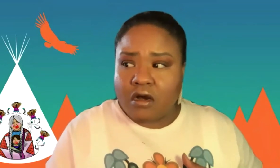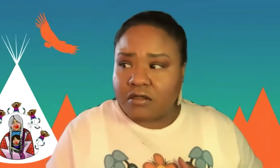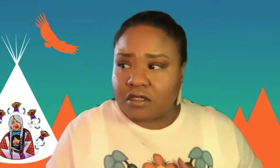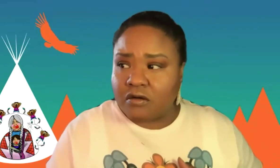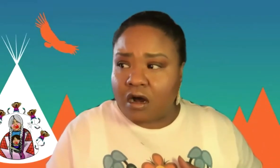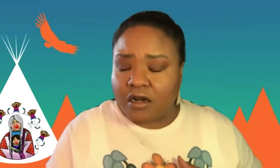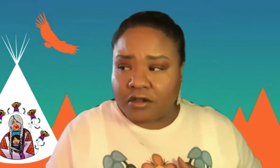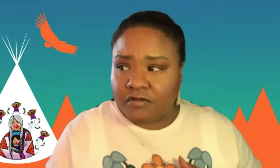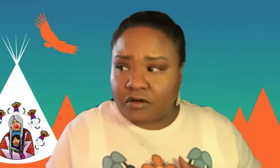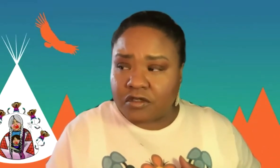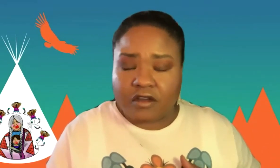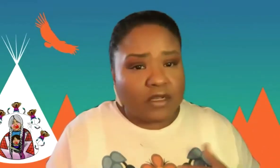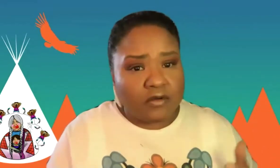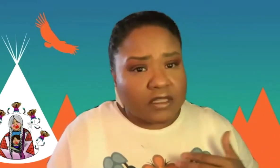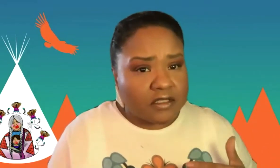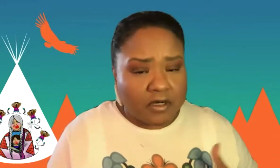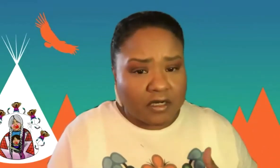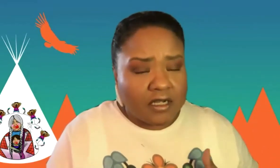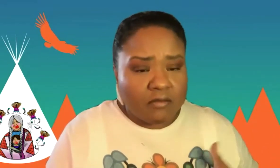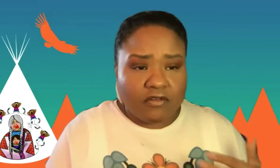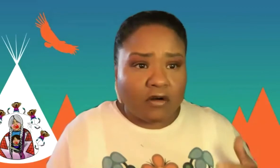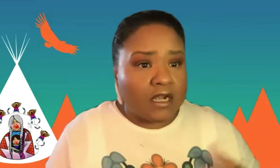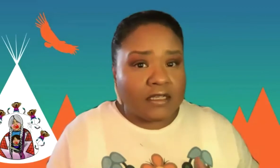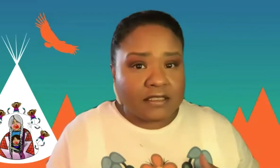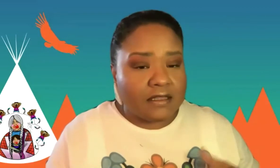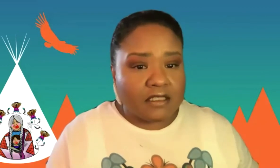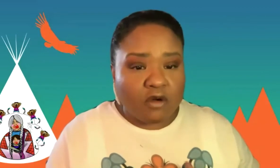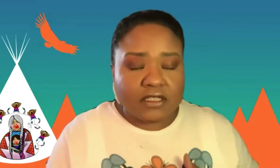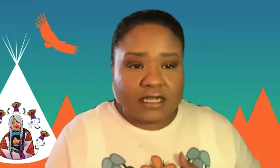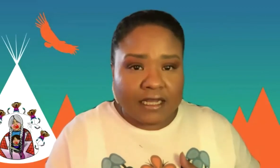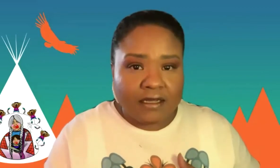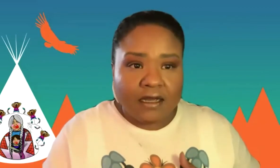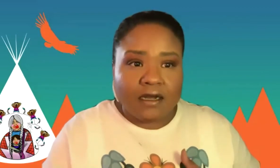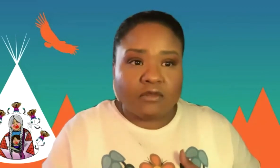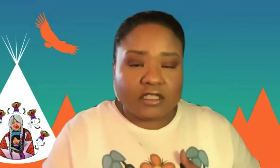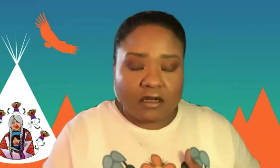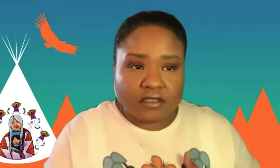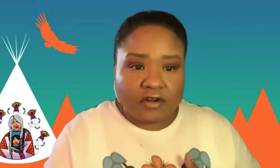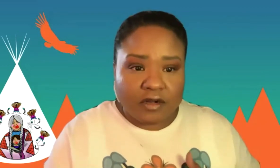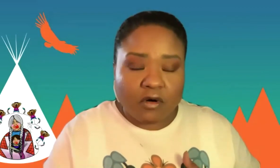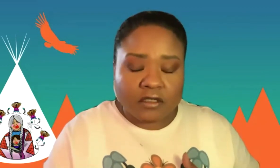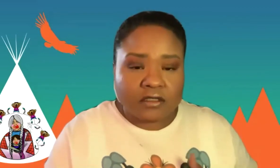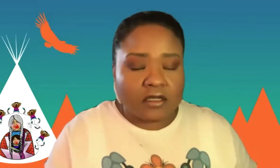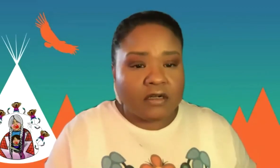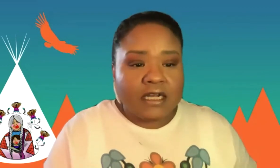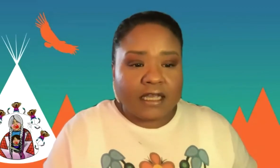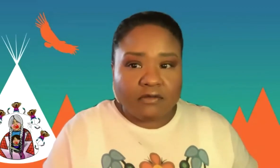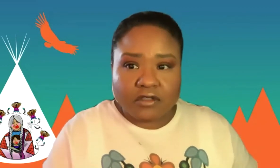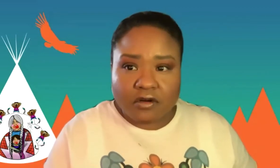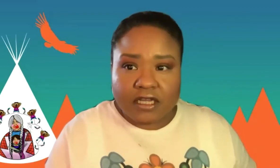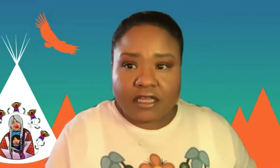also honor the folks who have been doing this work before us in this moment today, which is also very important. So